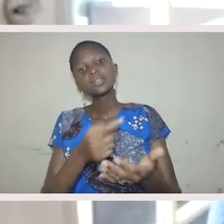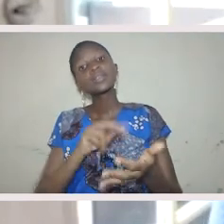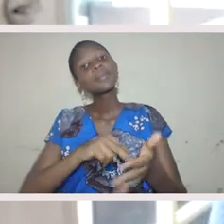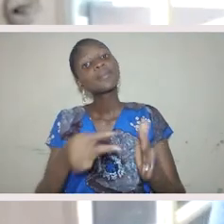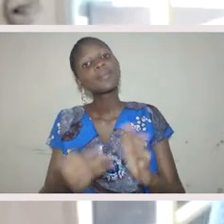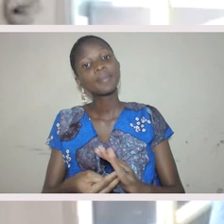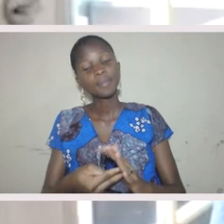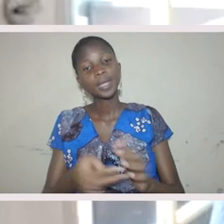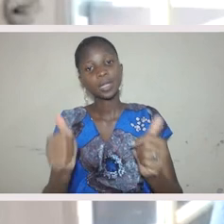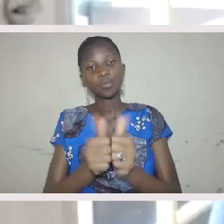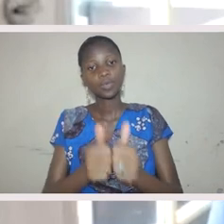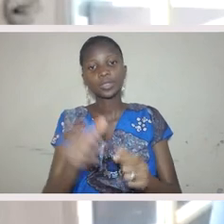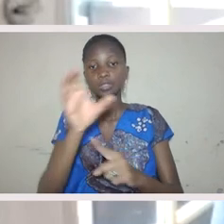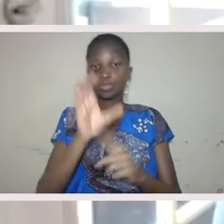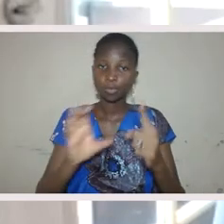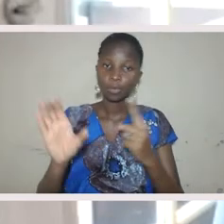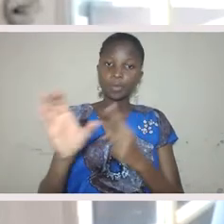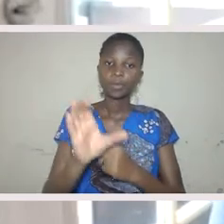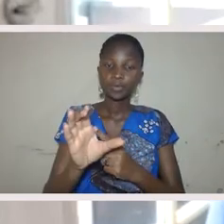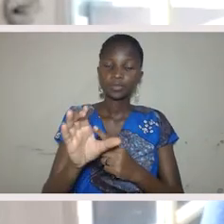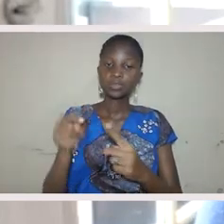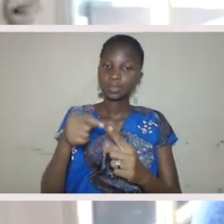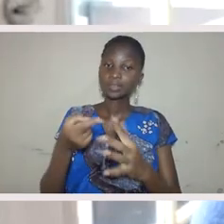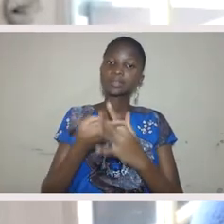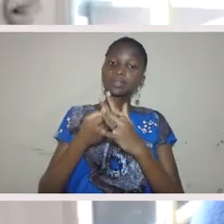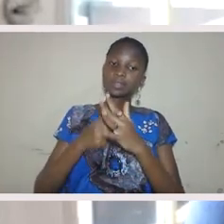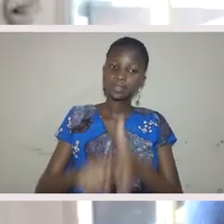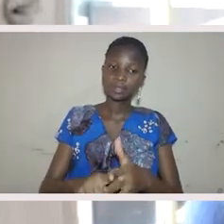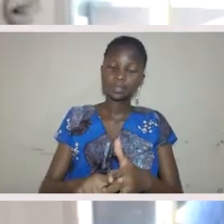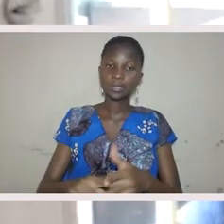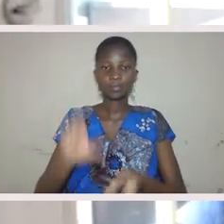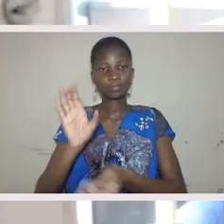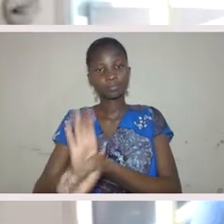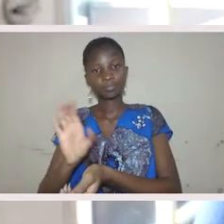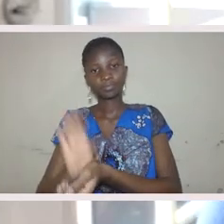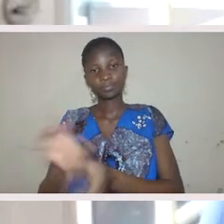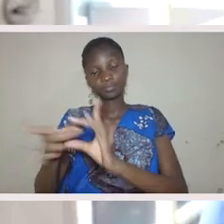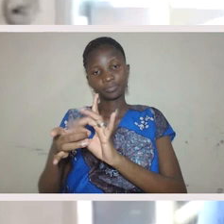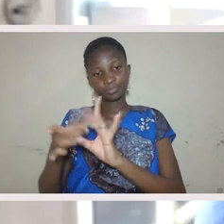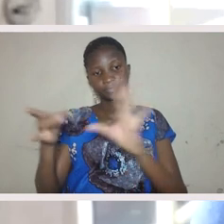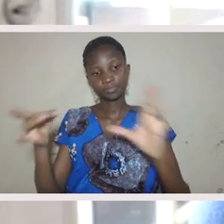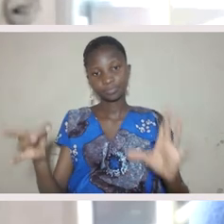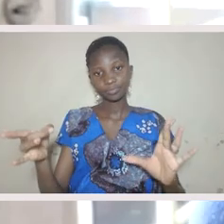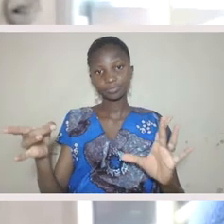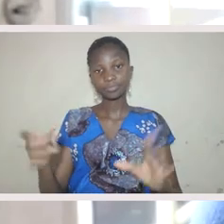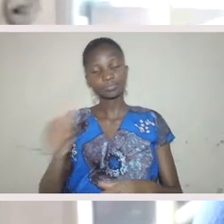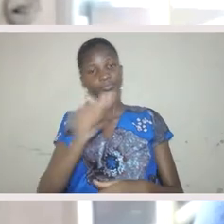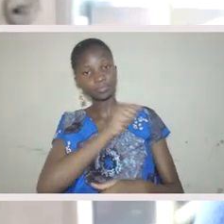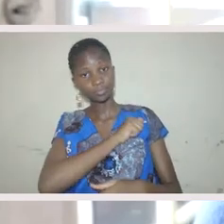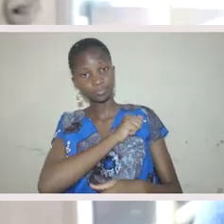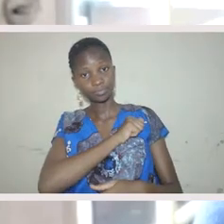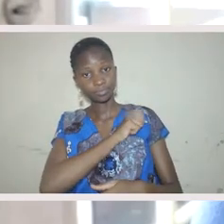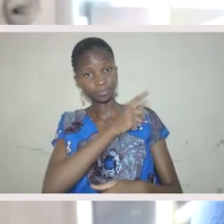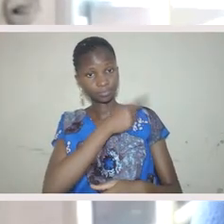the context of this country and this culture that is in the beginning stages of its decolonization.